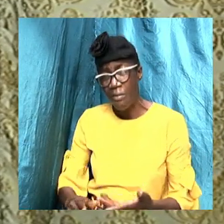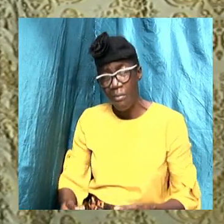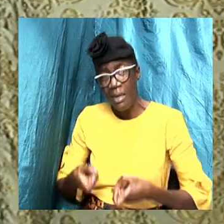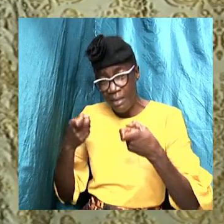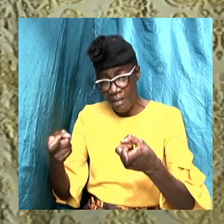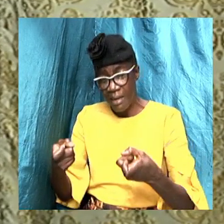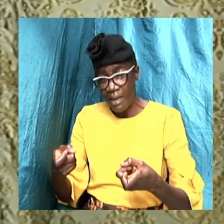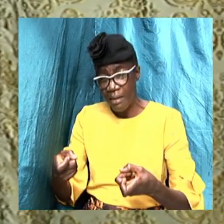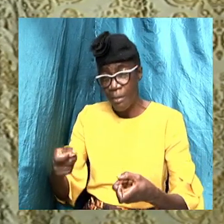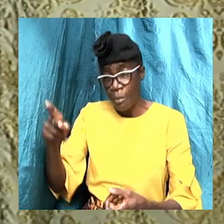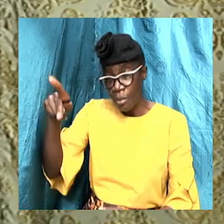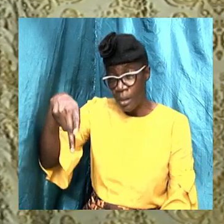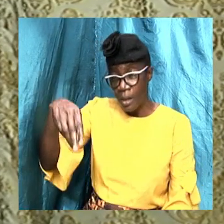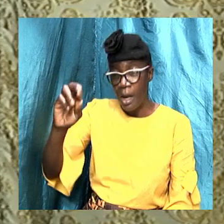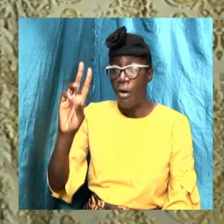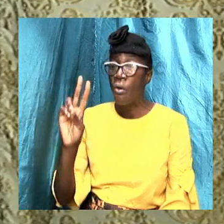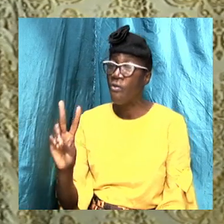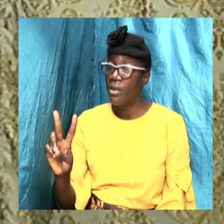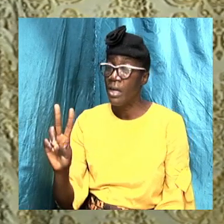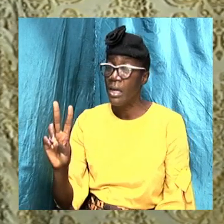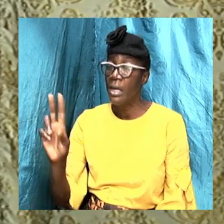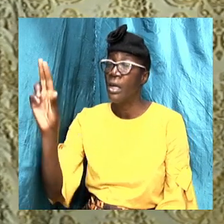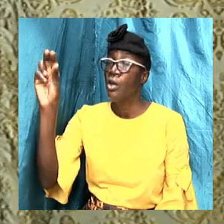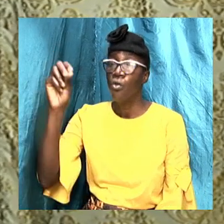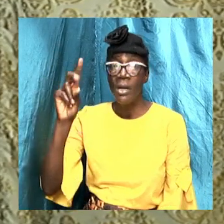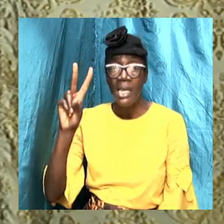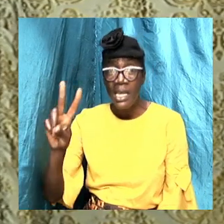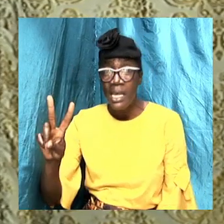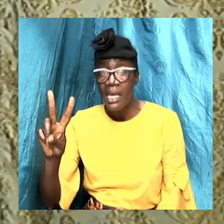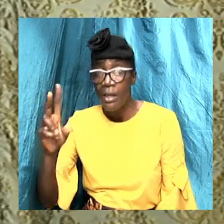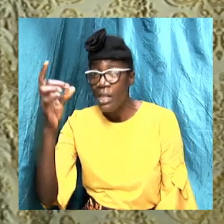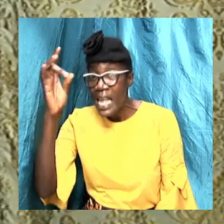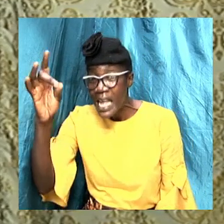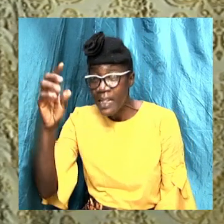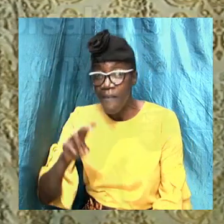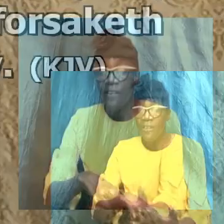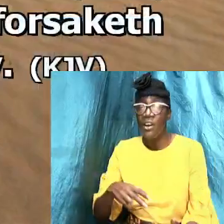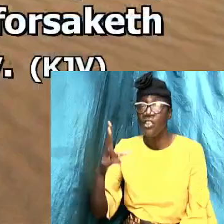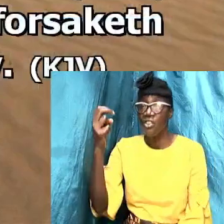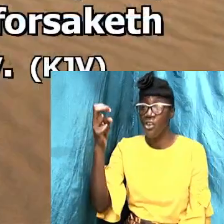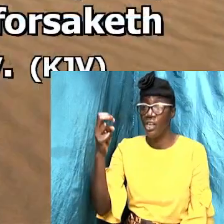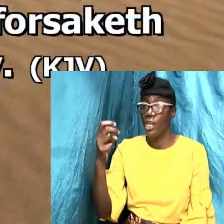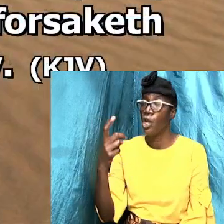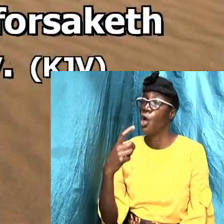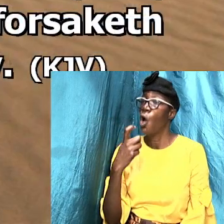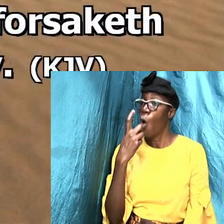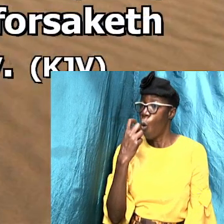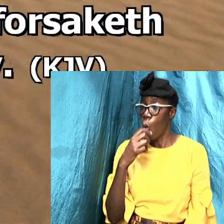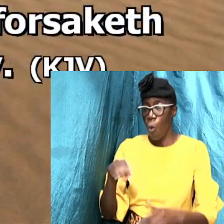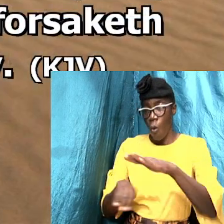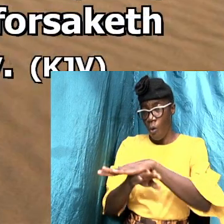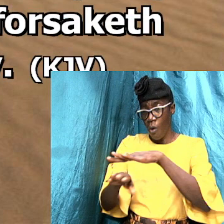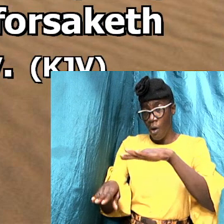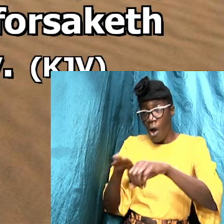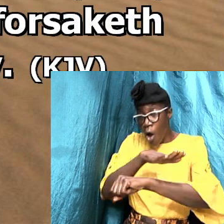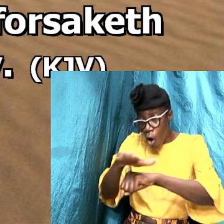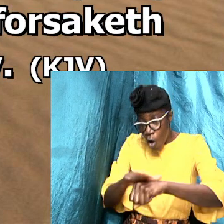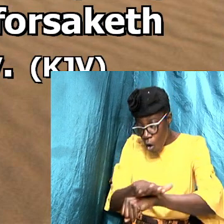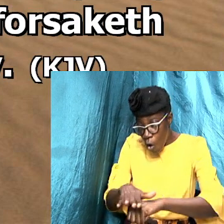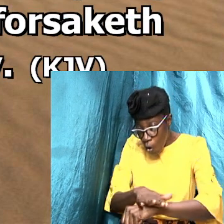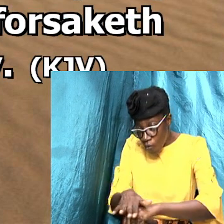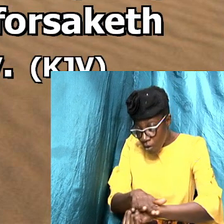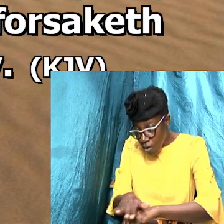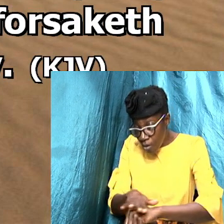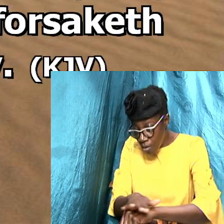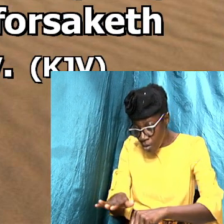Proverbs 28 verses 13. He that covereth his sins shall not prosper, but whosoever